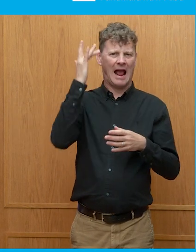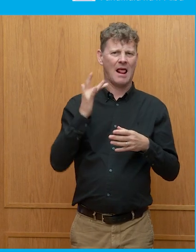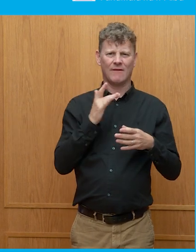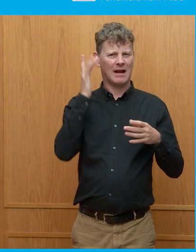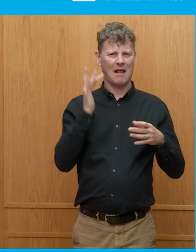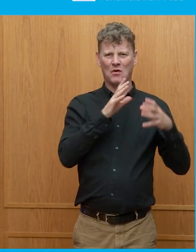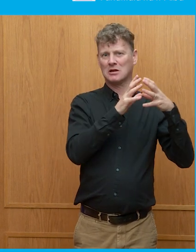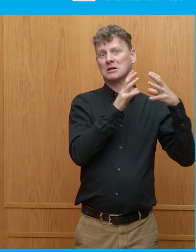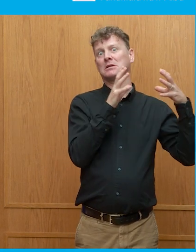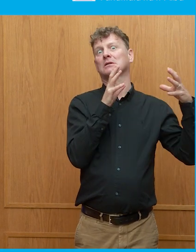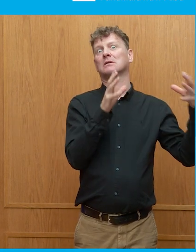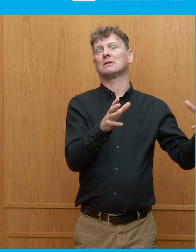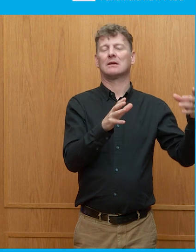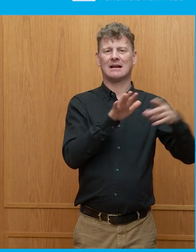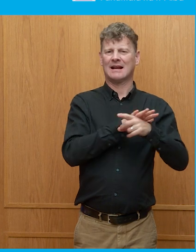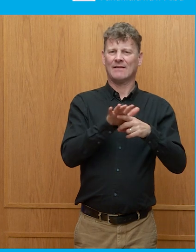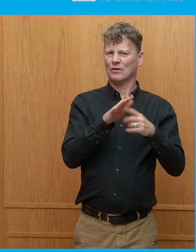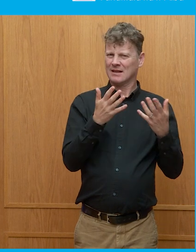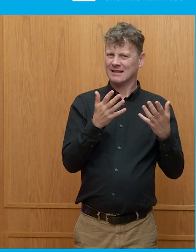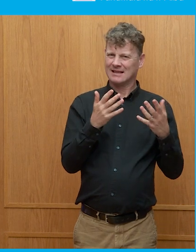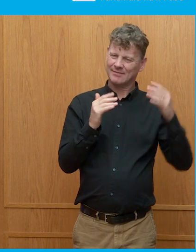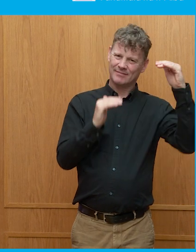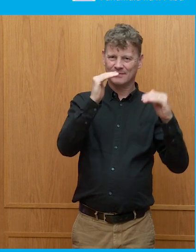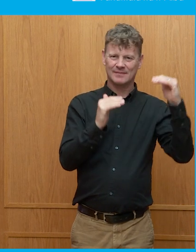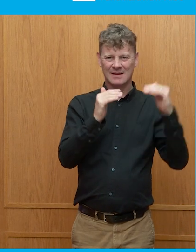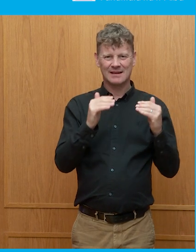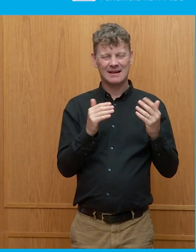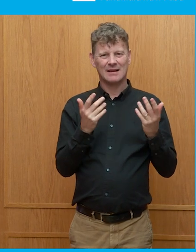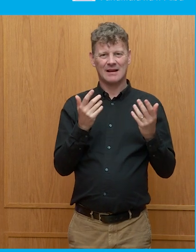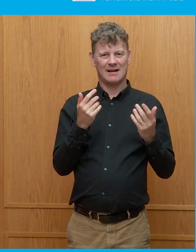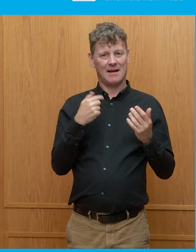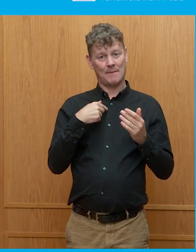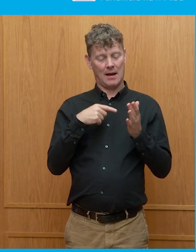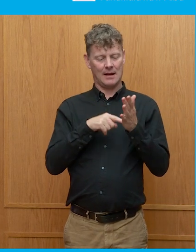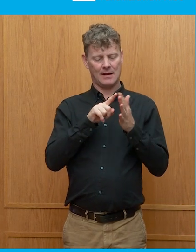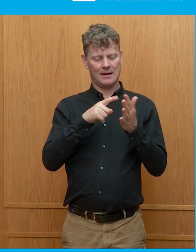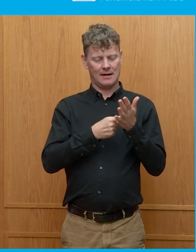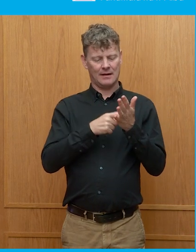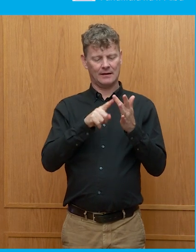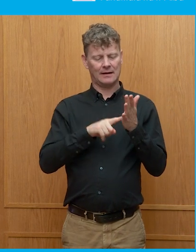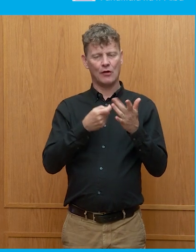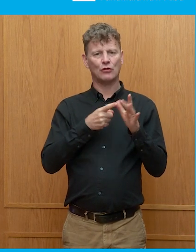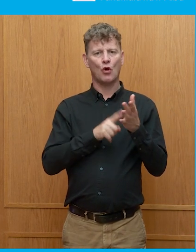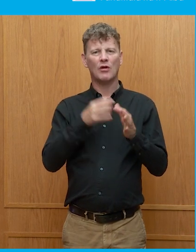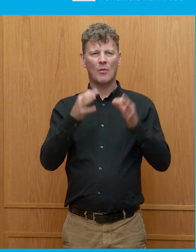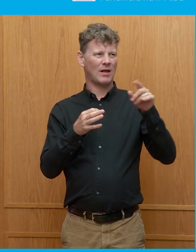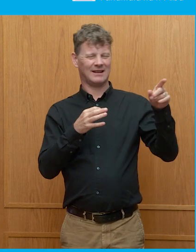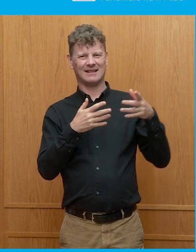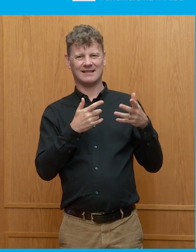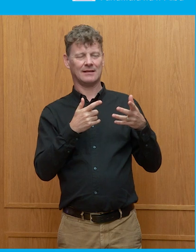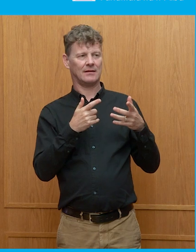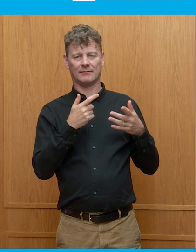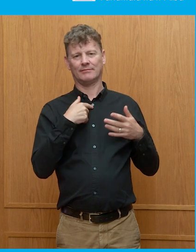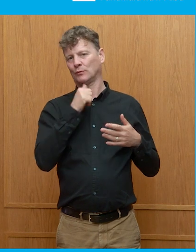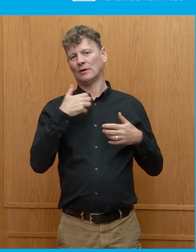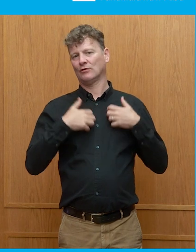then you'd probably have – then it'd probably be a more interesting place for me to study from a territorial politics perspective than it currently is because you'd have those